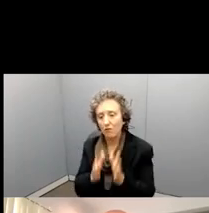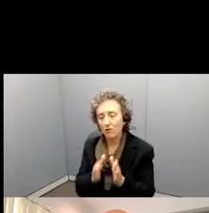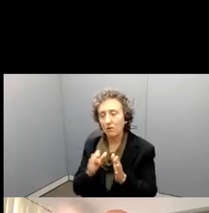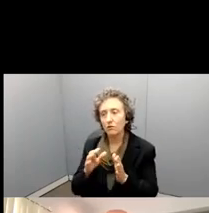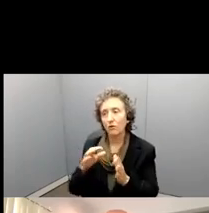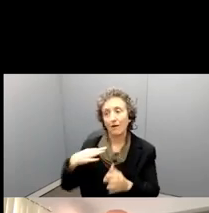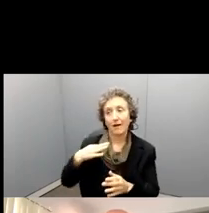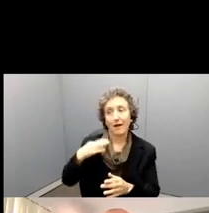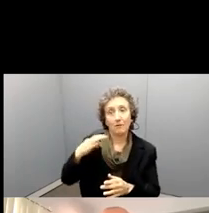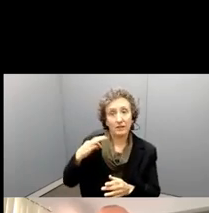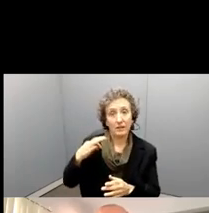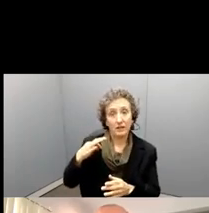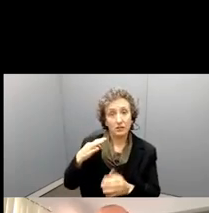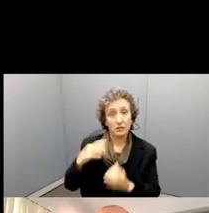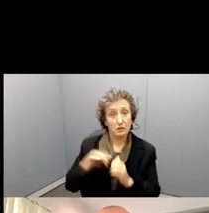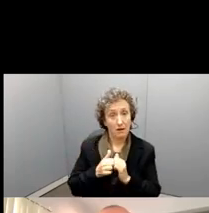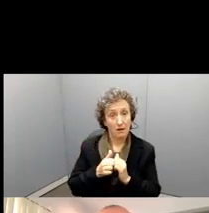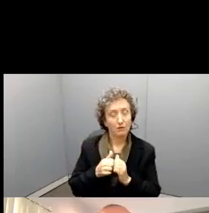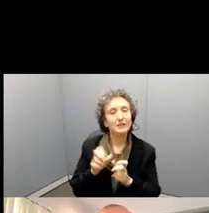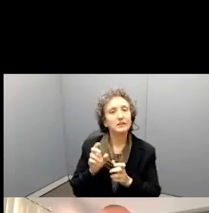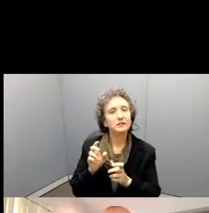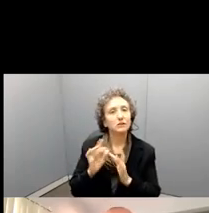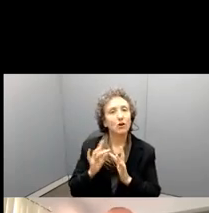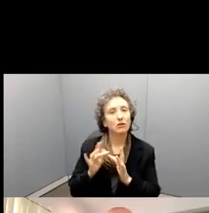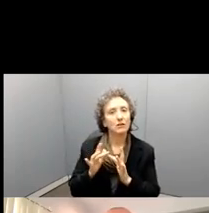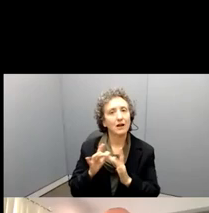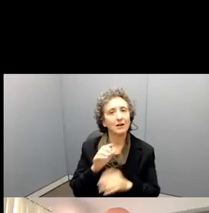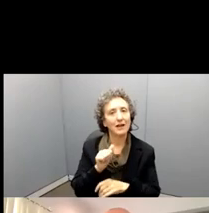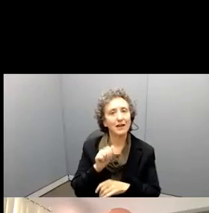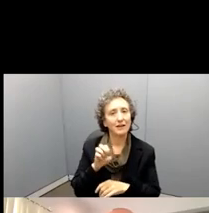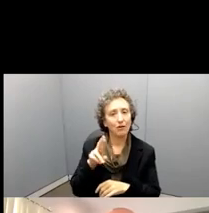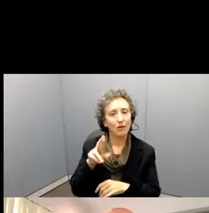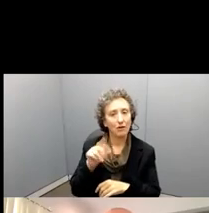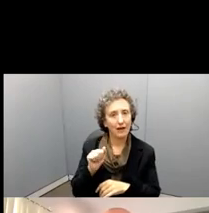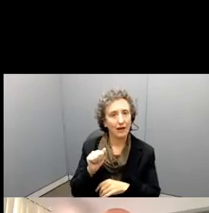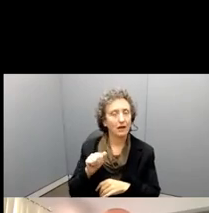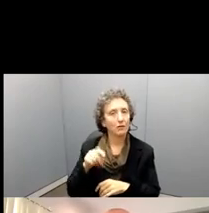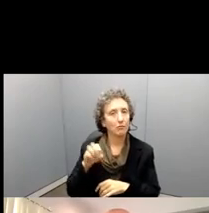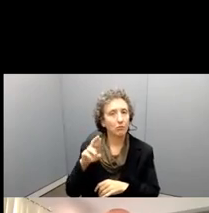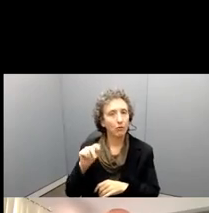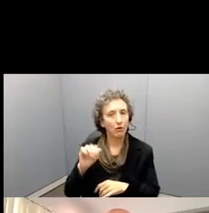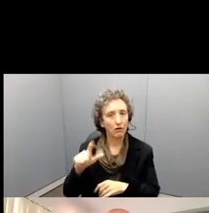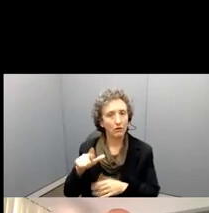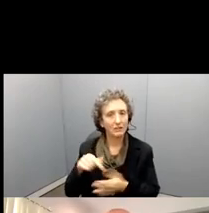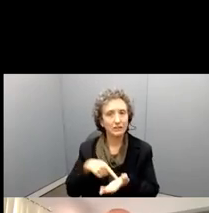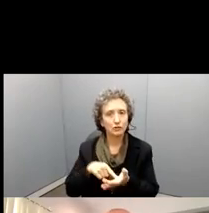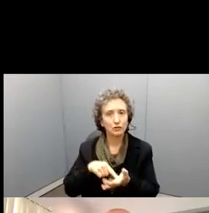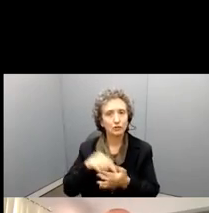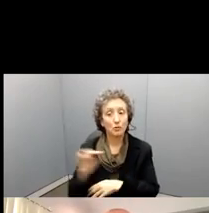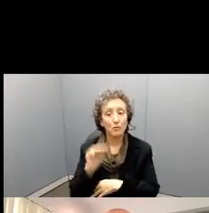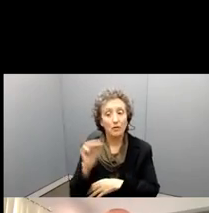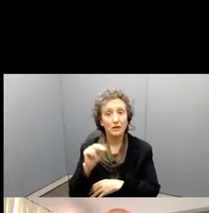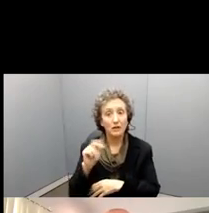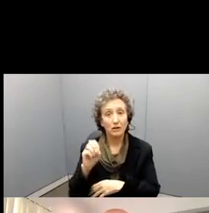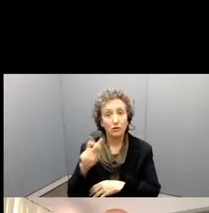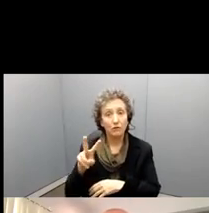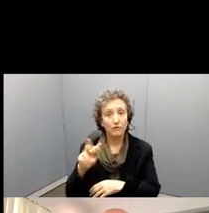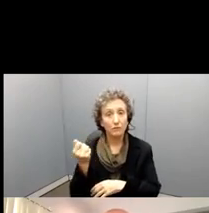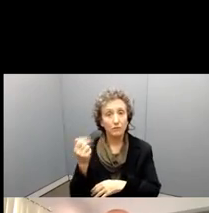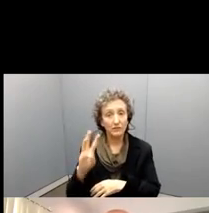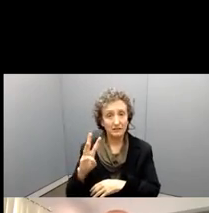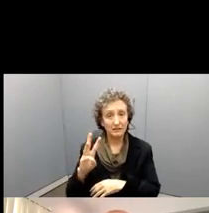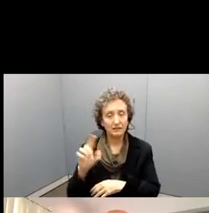you will submit online through the AERA portal. These are due on Monday, November 16th, 2020.